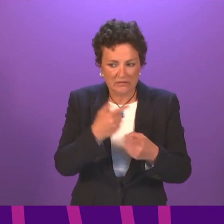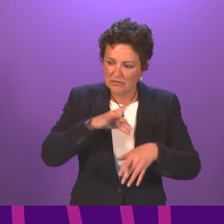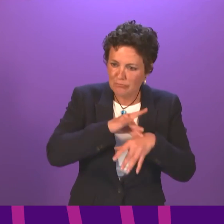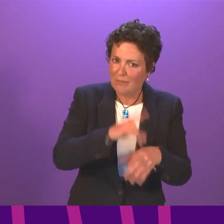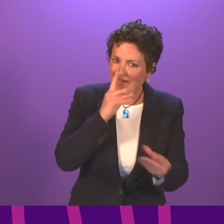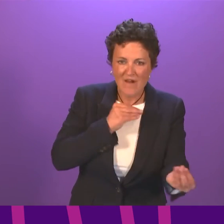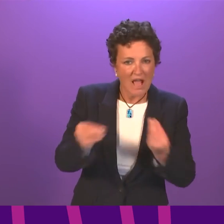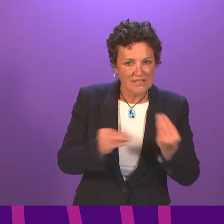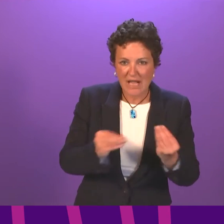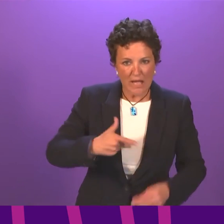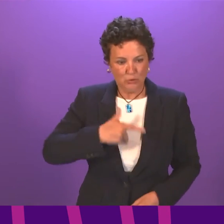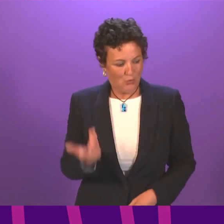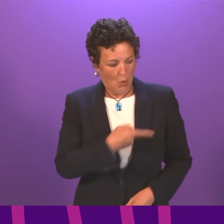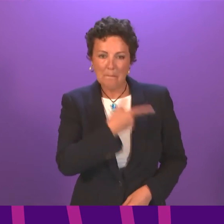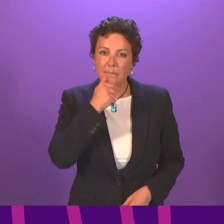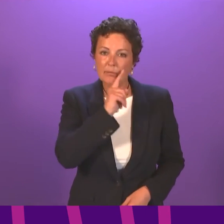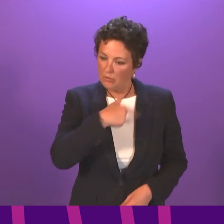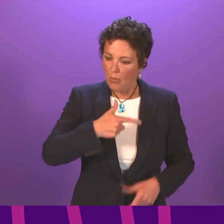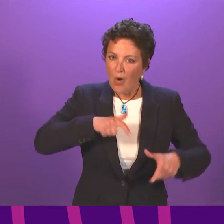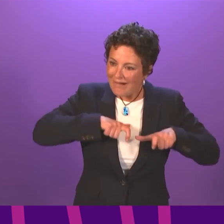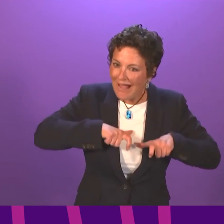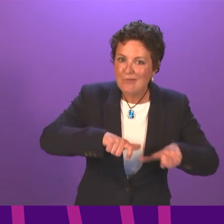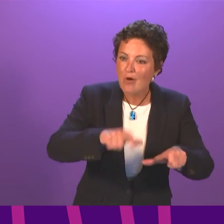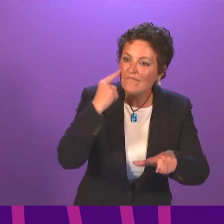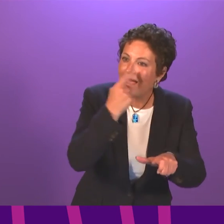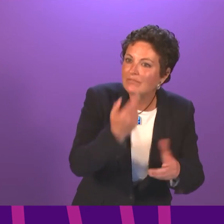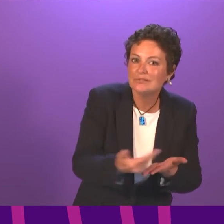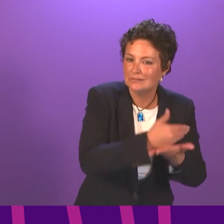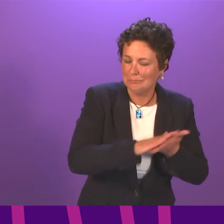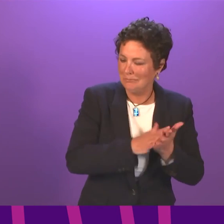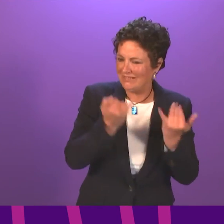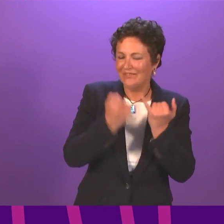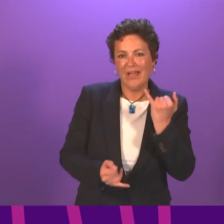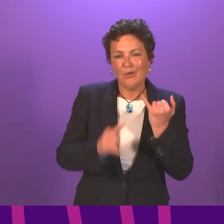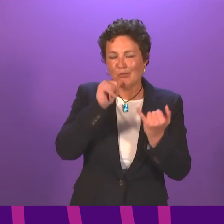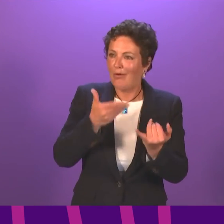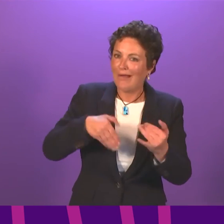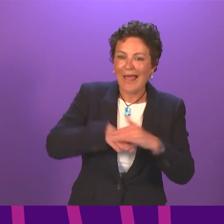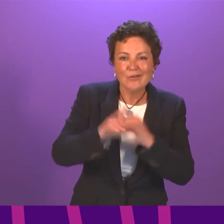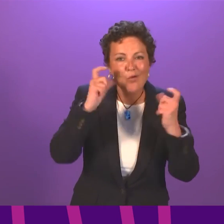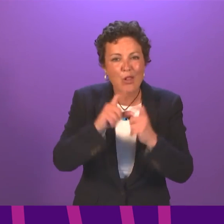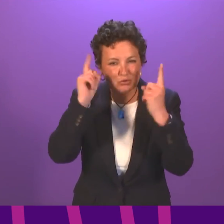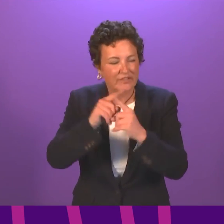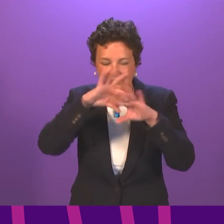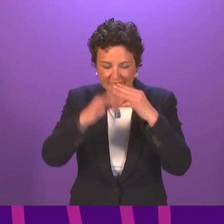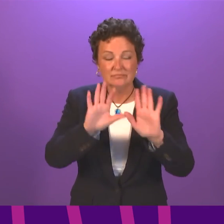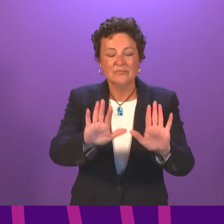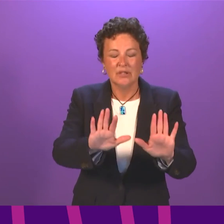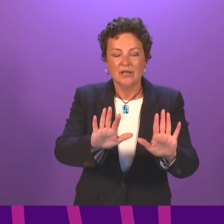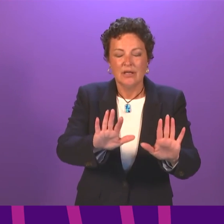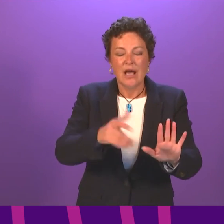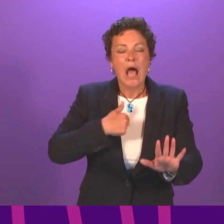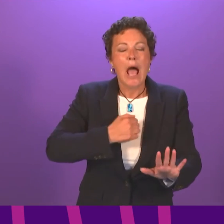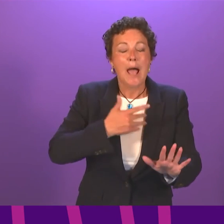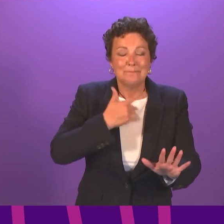that there is not disadvantage at that end. But can I come back to the more fundamental point because, my apologies, I